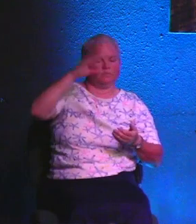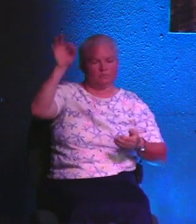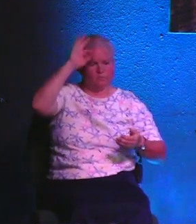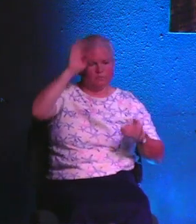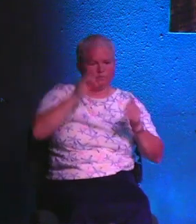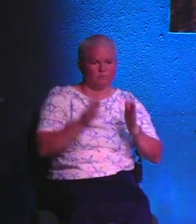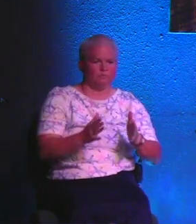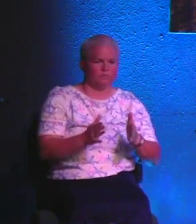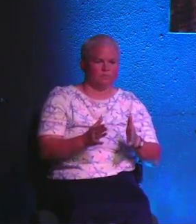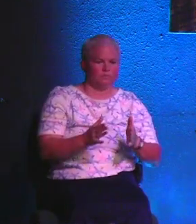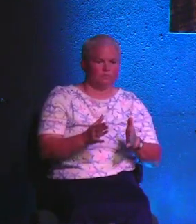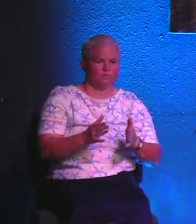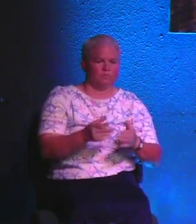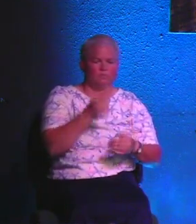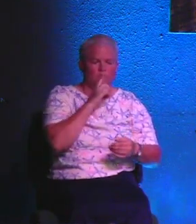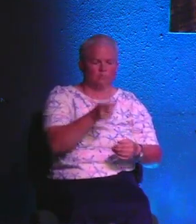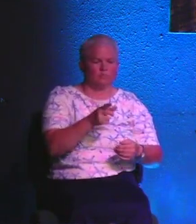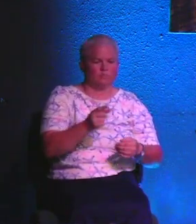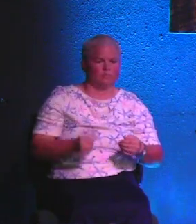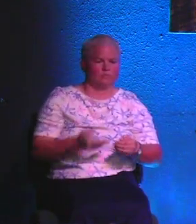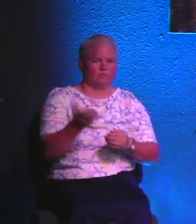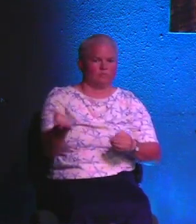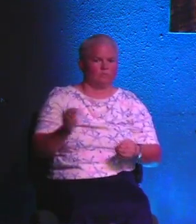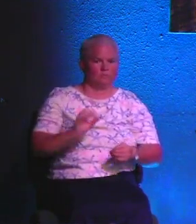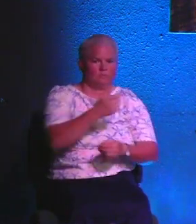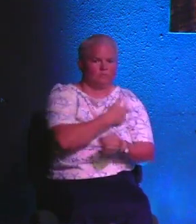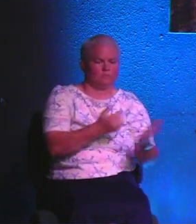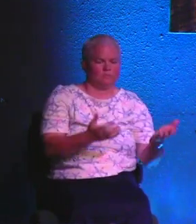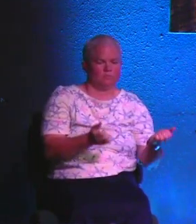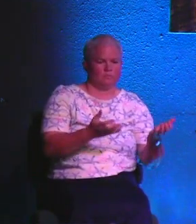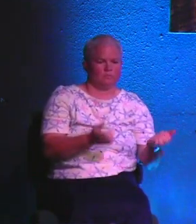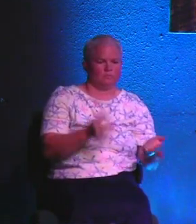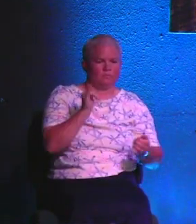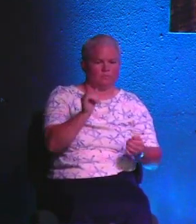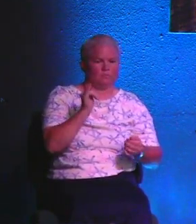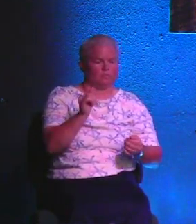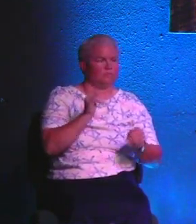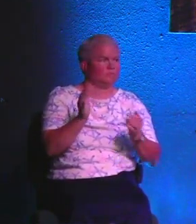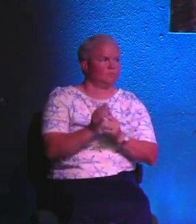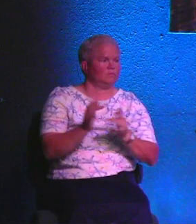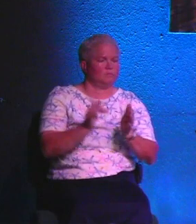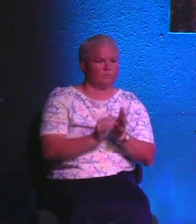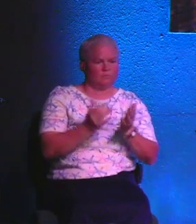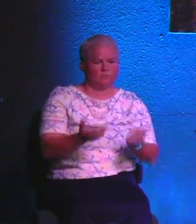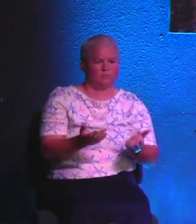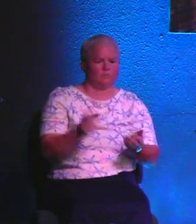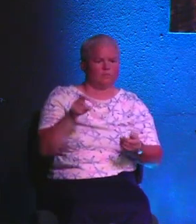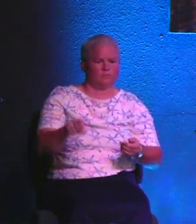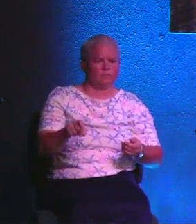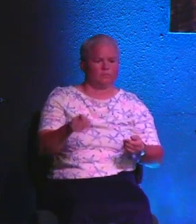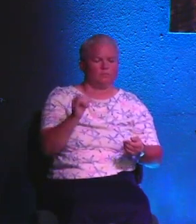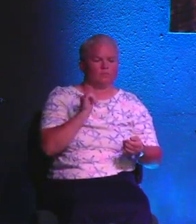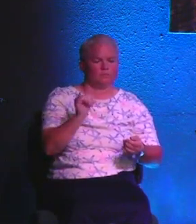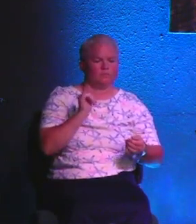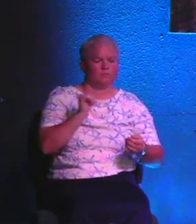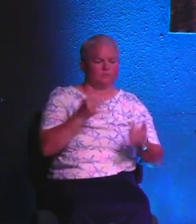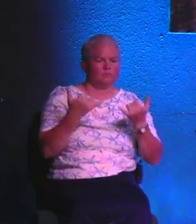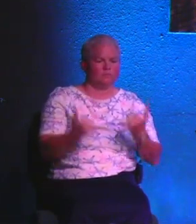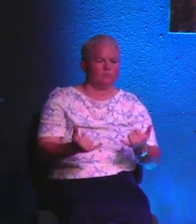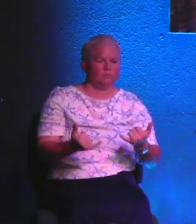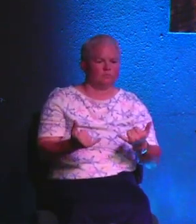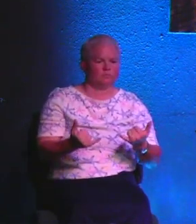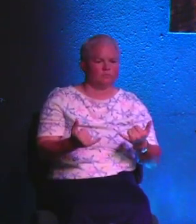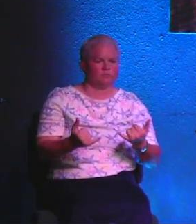preach those things that you want me to preach, to say those things that you want me to say, to share the scripture that you need me to share today.